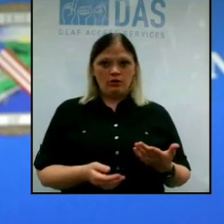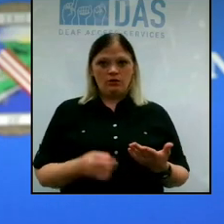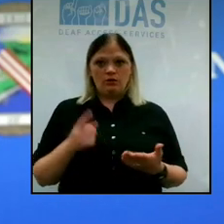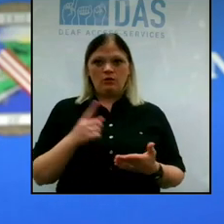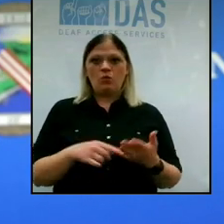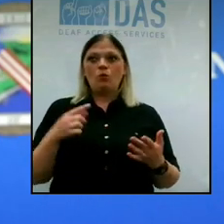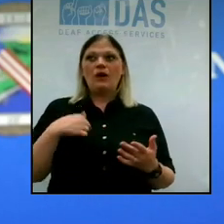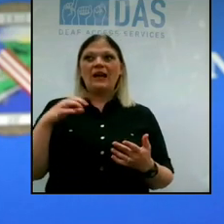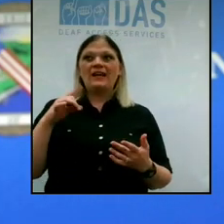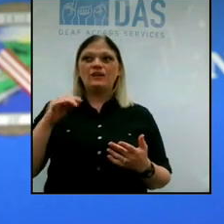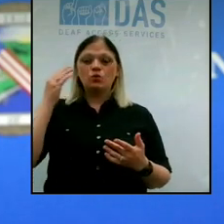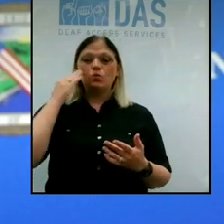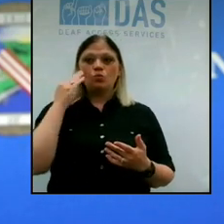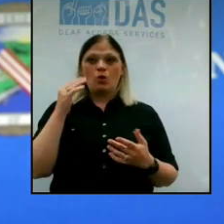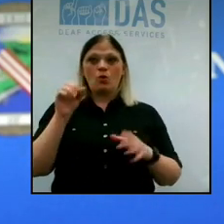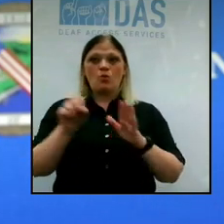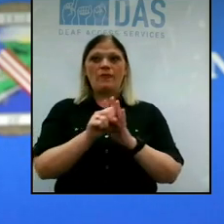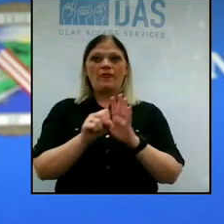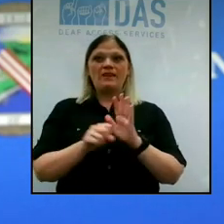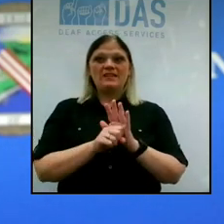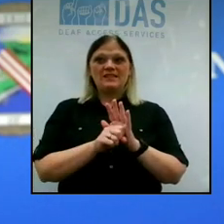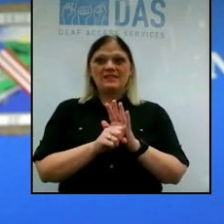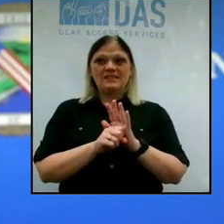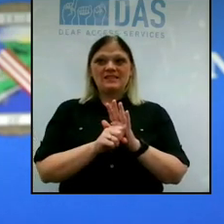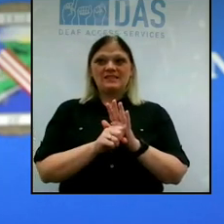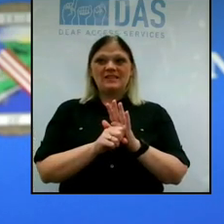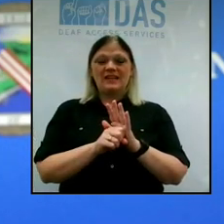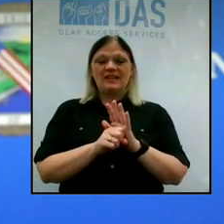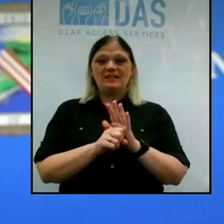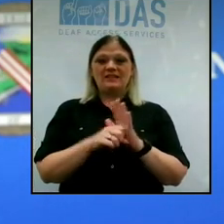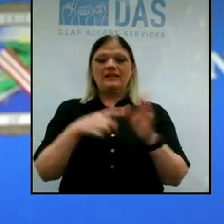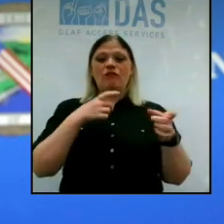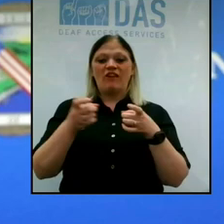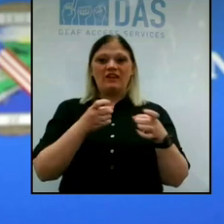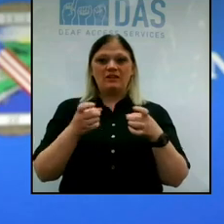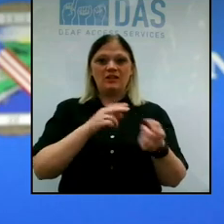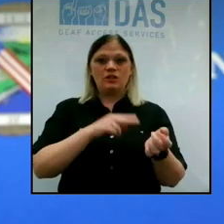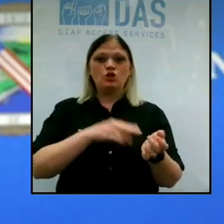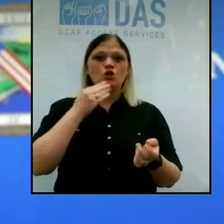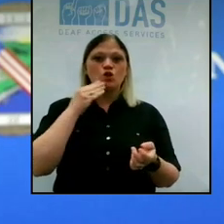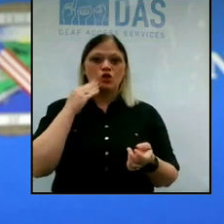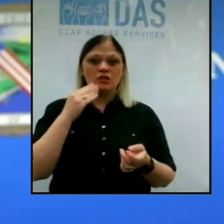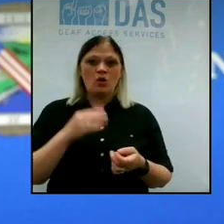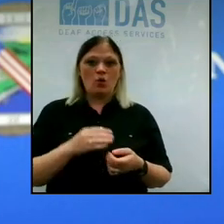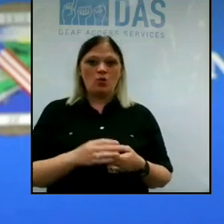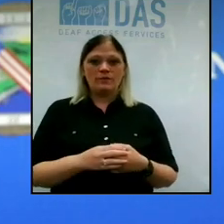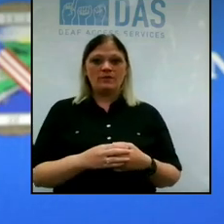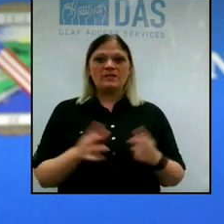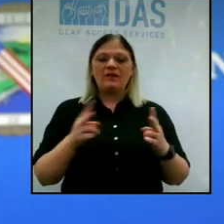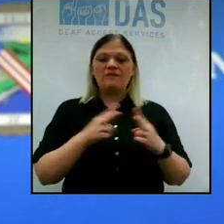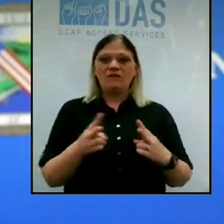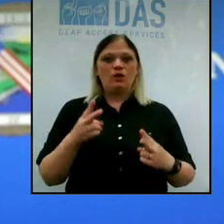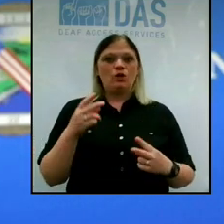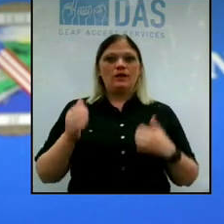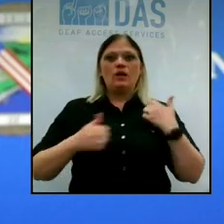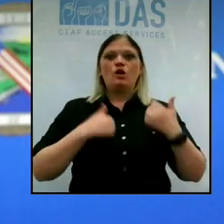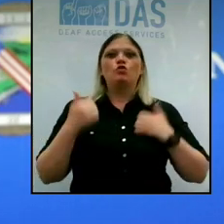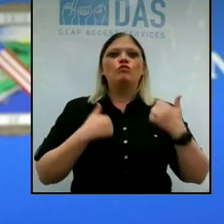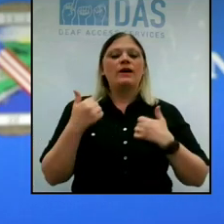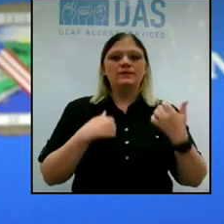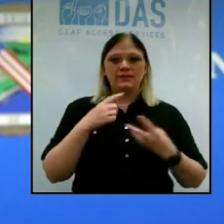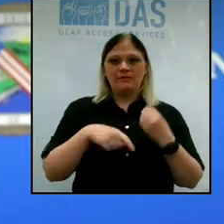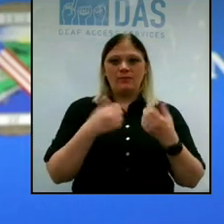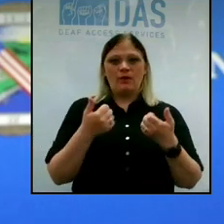do know is that the state that regulates nursing homes has been, you know, very aggressive about trying